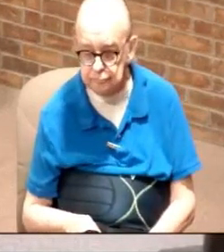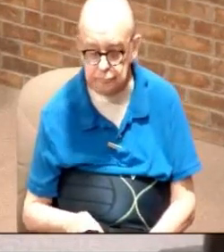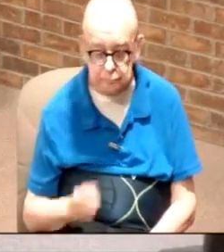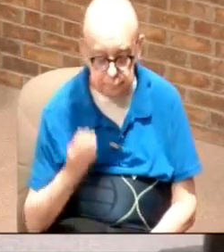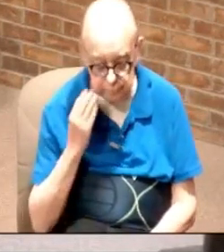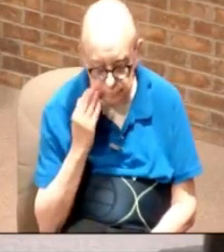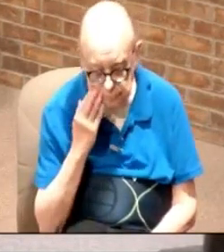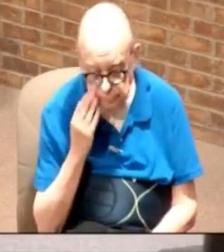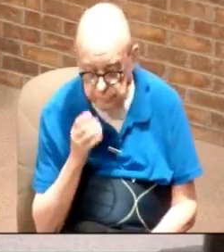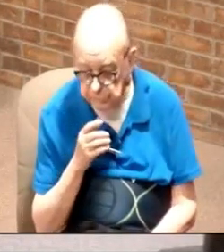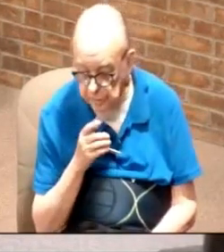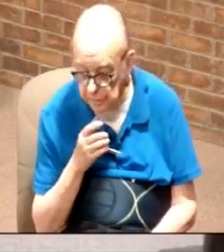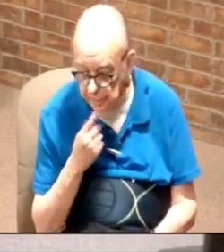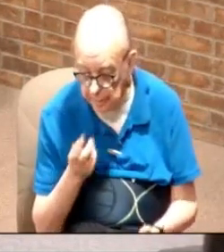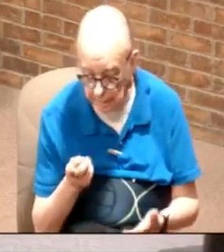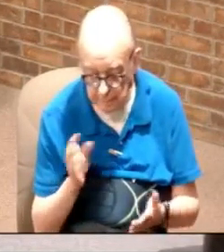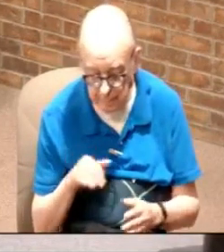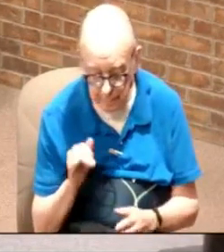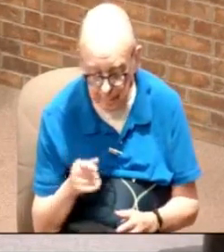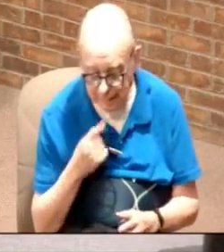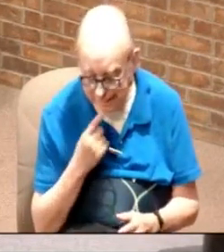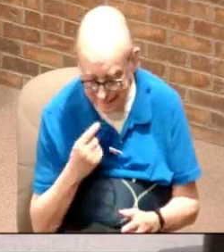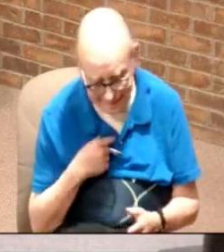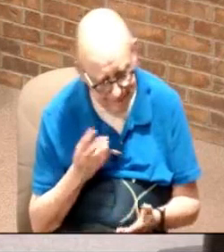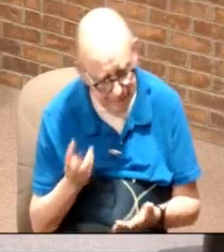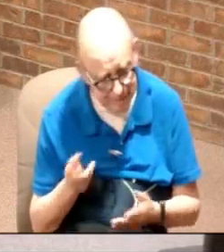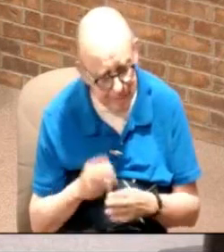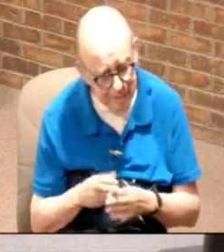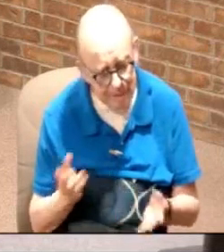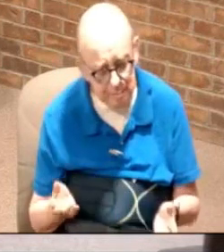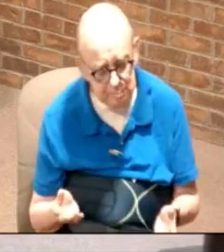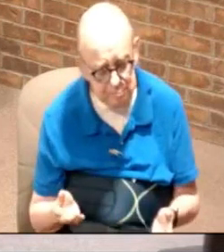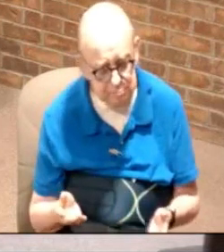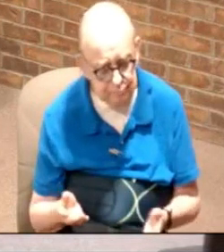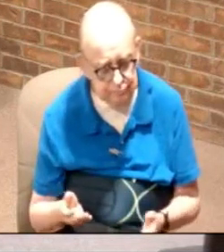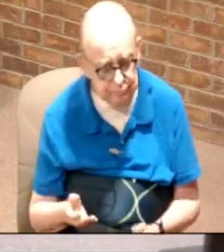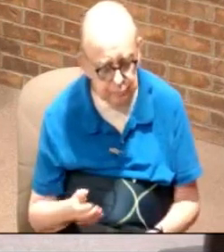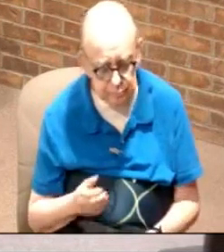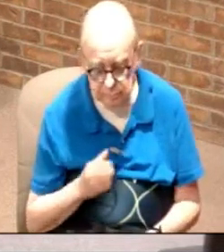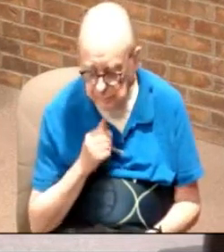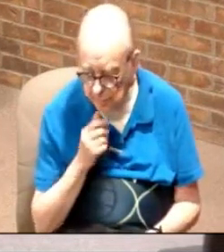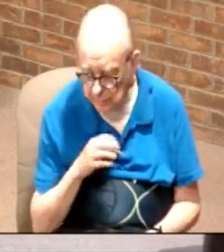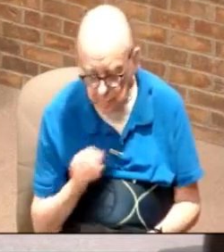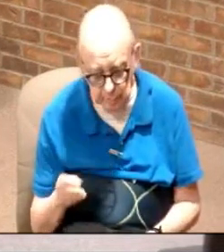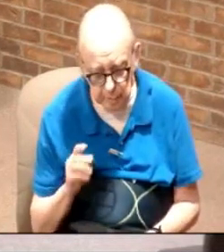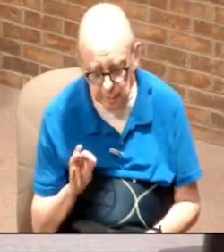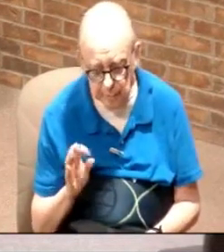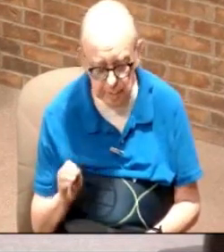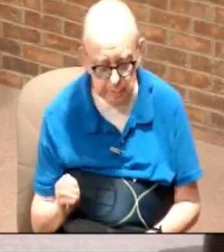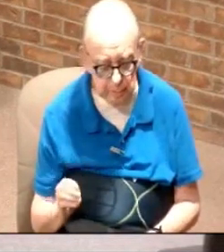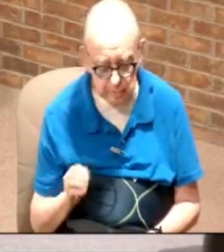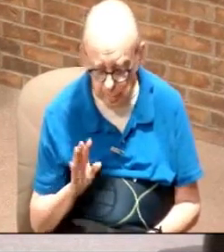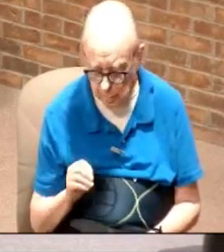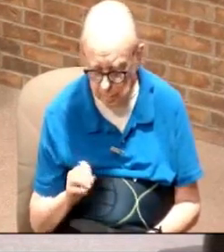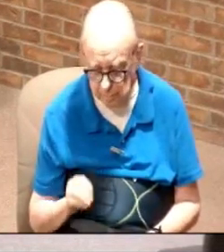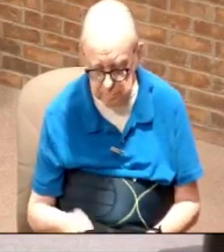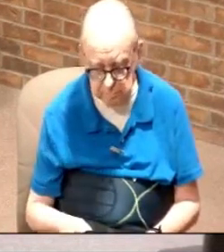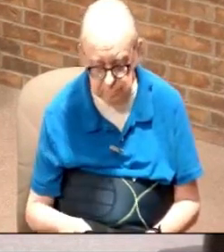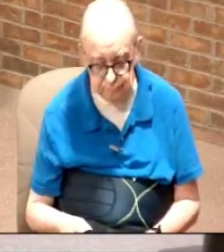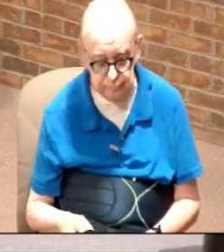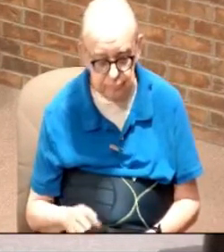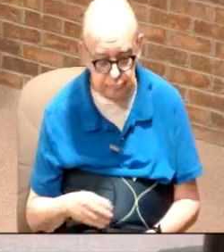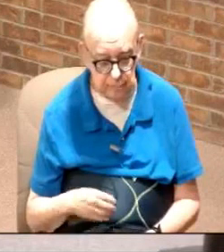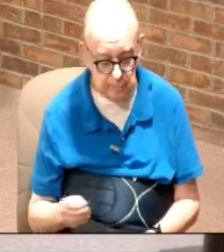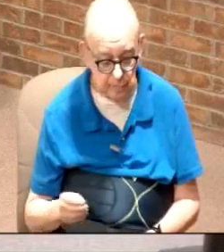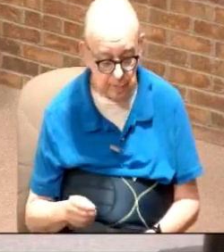do you know who they are well yeah then tell me who they are I'm not going to put it on Facebook you know I'm just